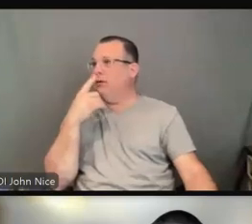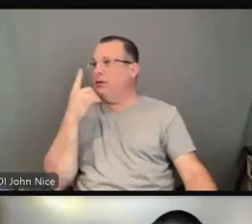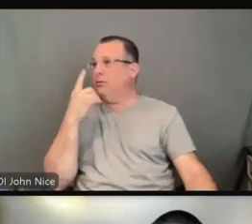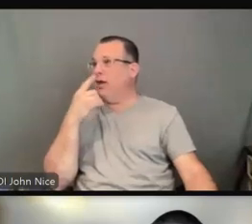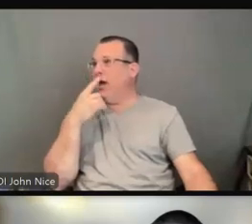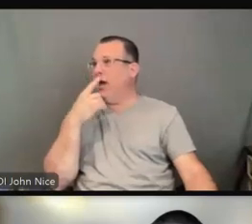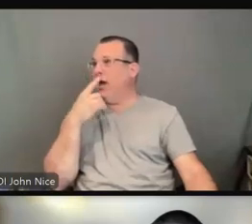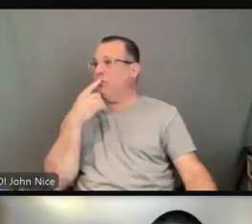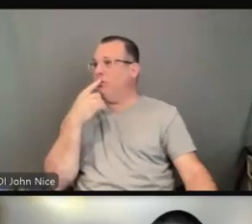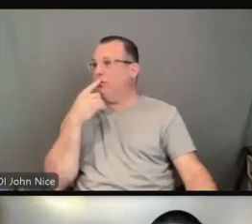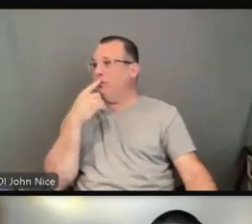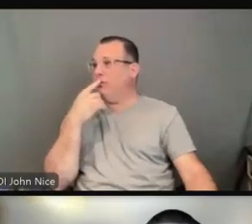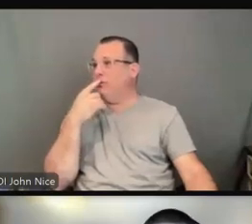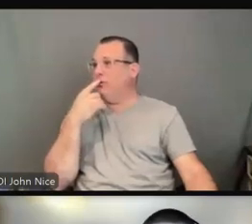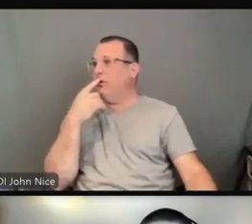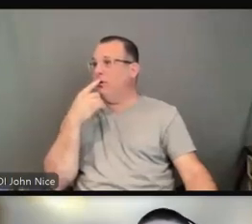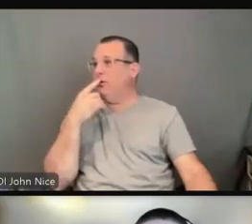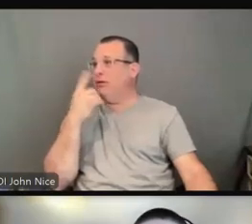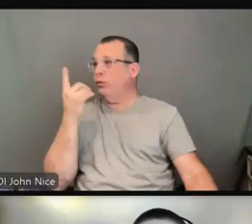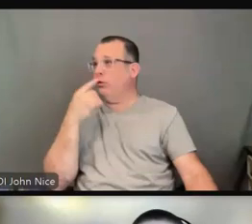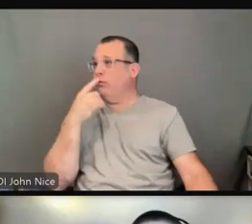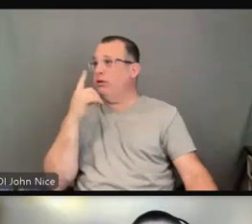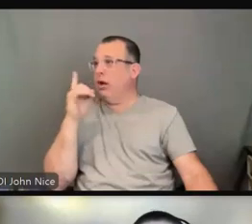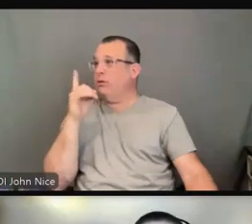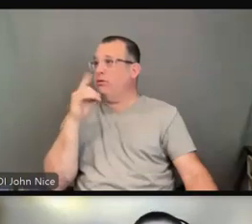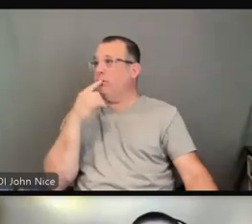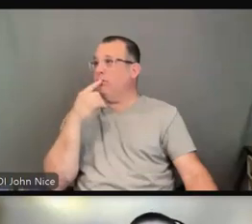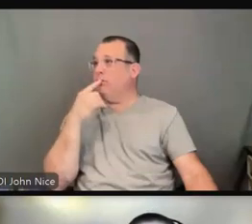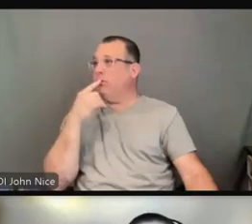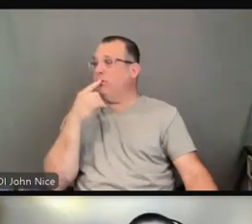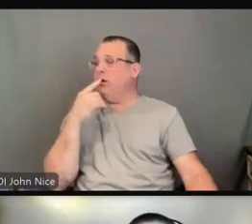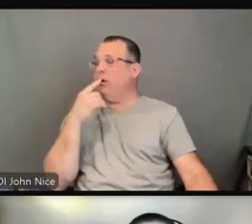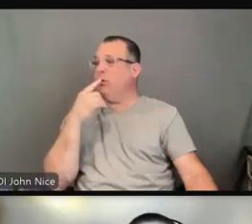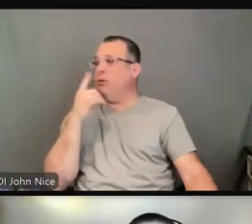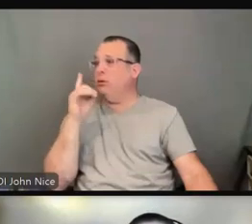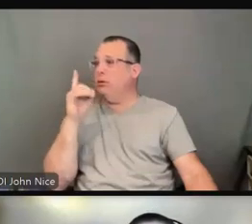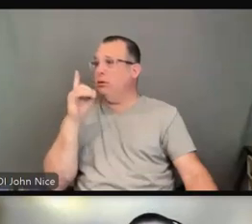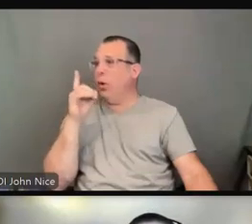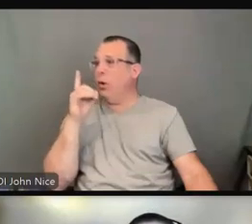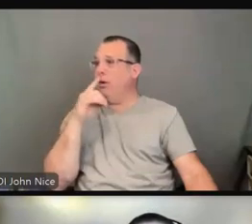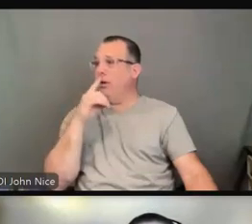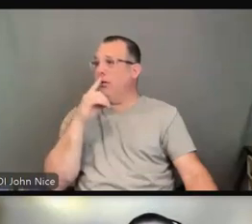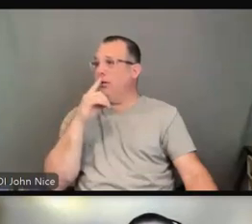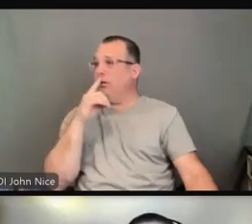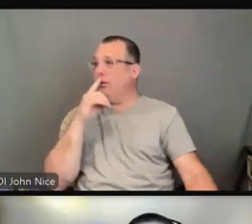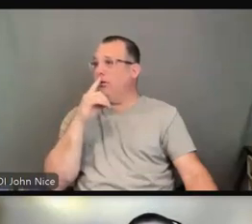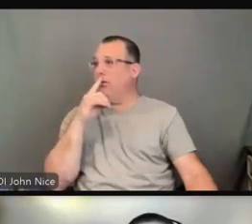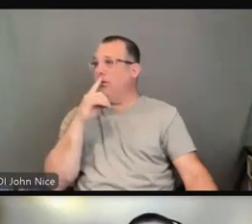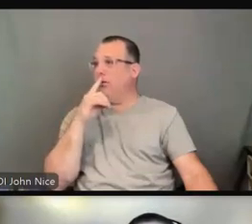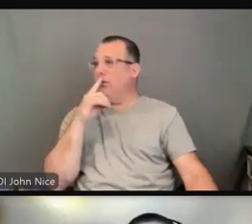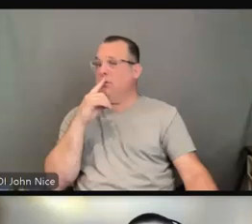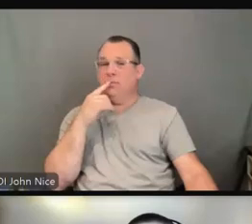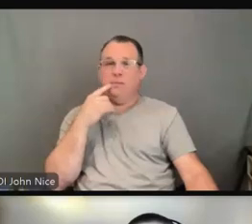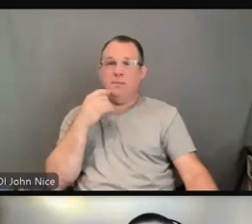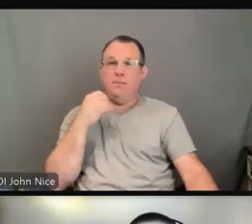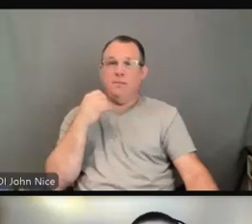Okay, I have someone who is deaf who would like to ask the question,